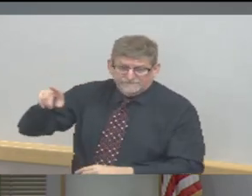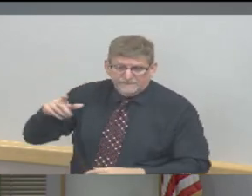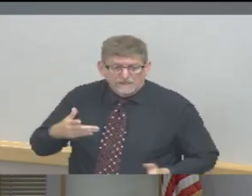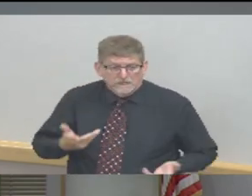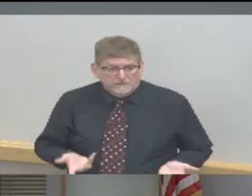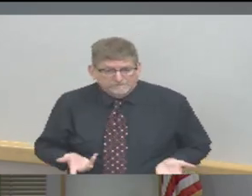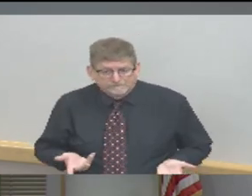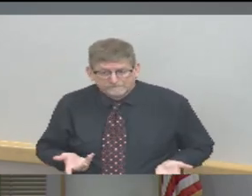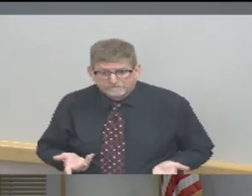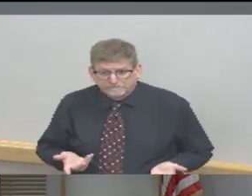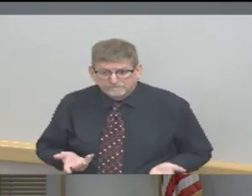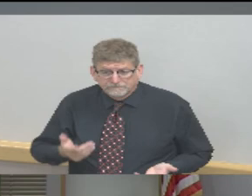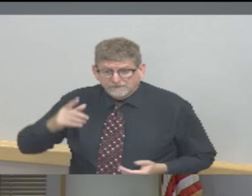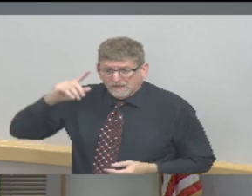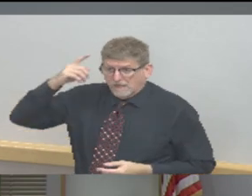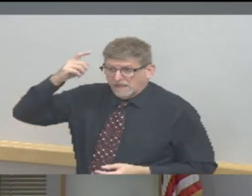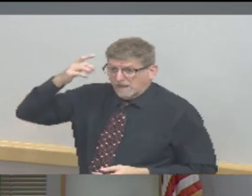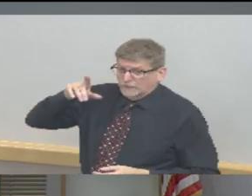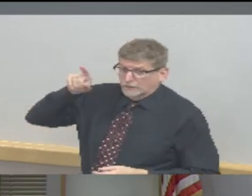information.